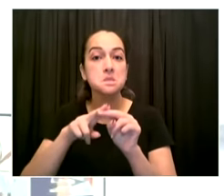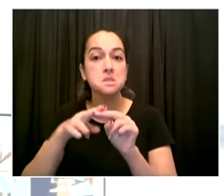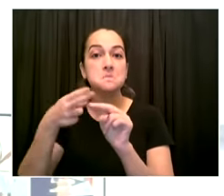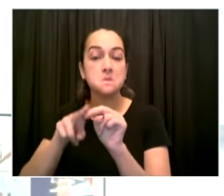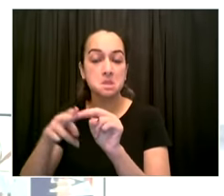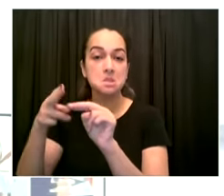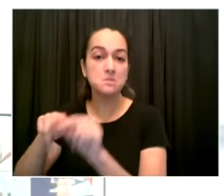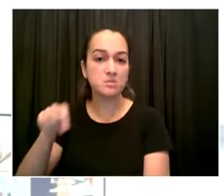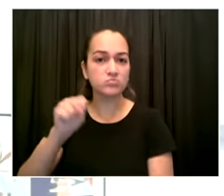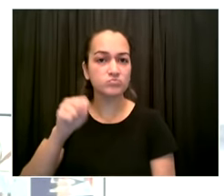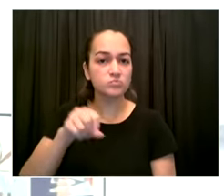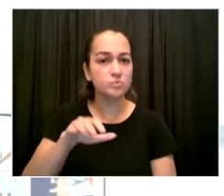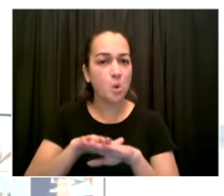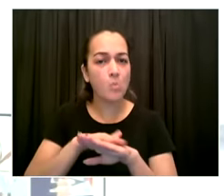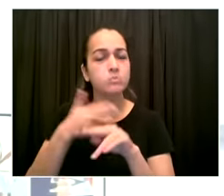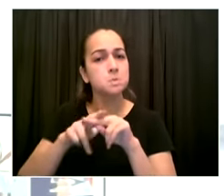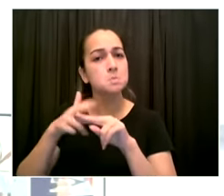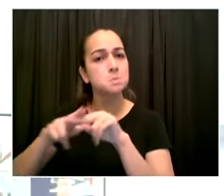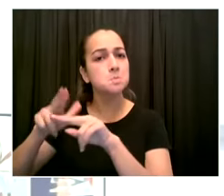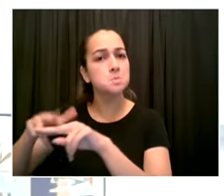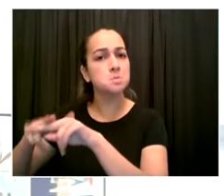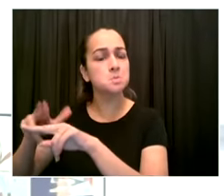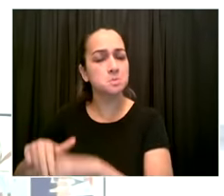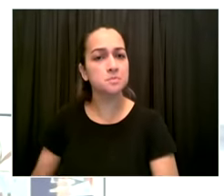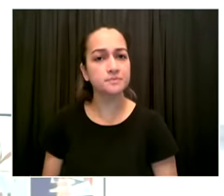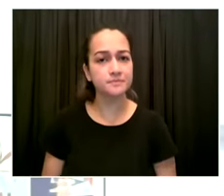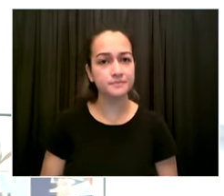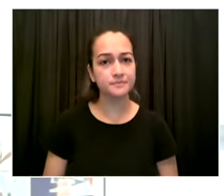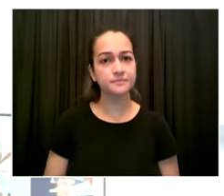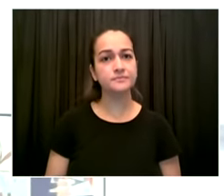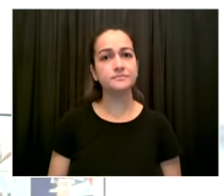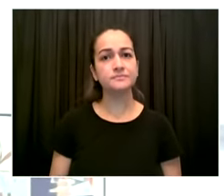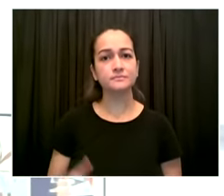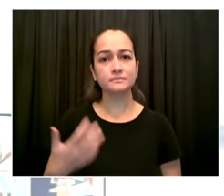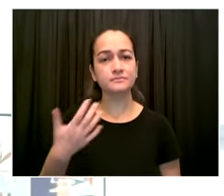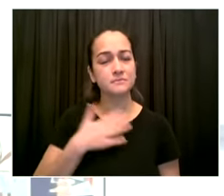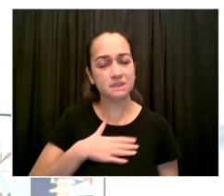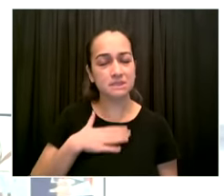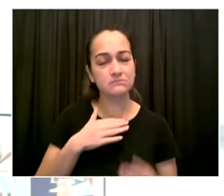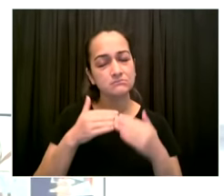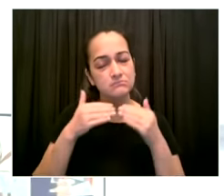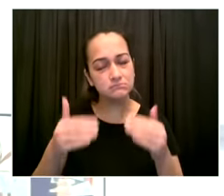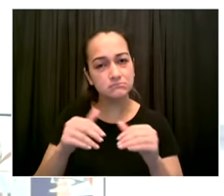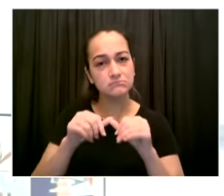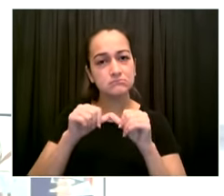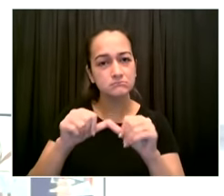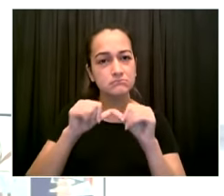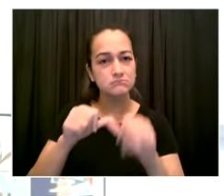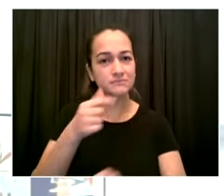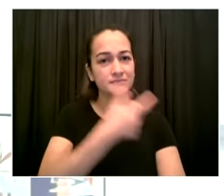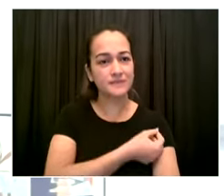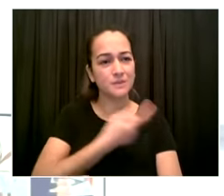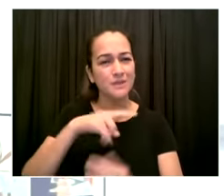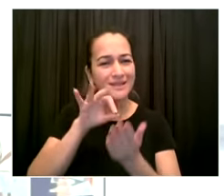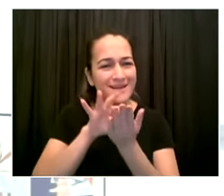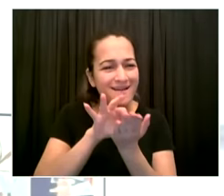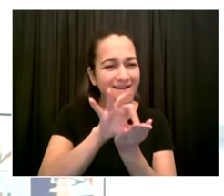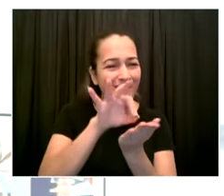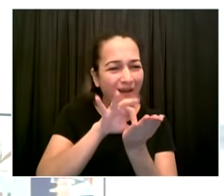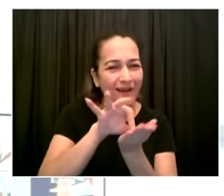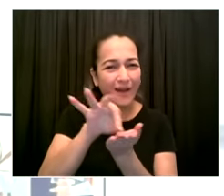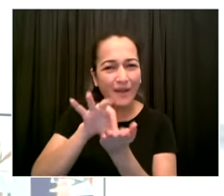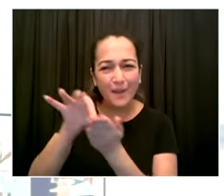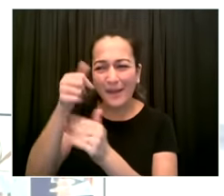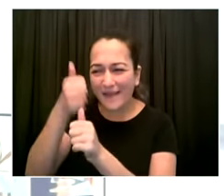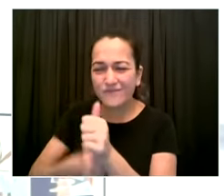will help protect the most vulnerable among us such as younger children who can't yet get vaccinated by reducing